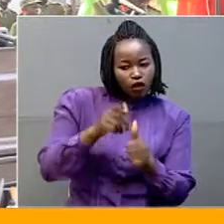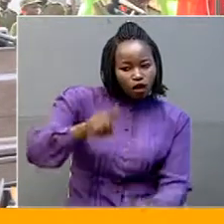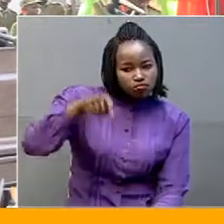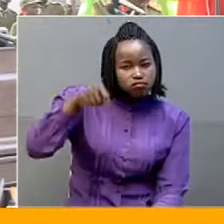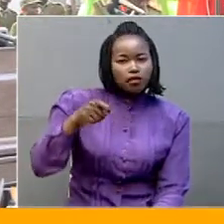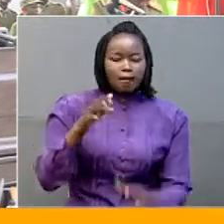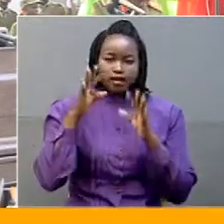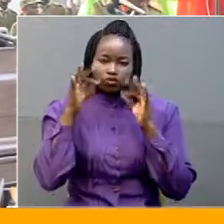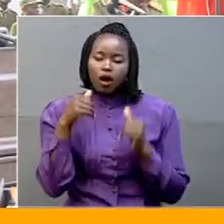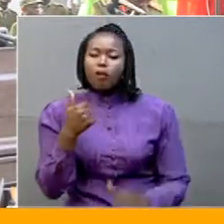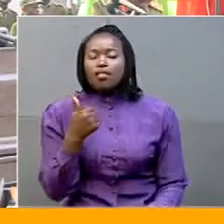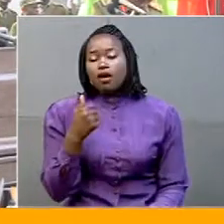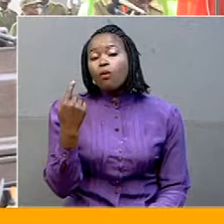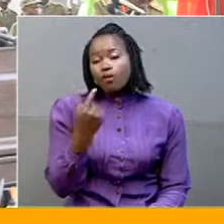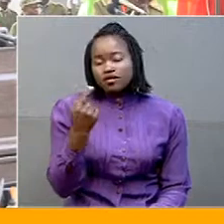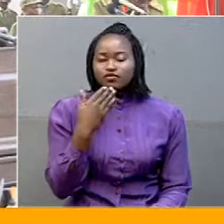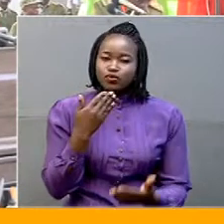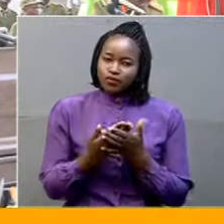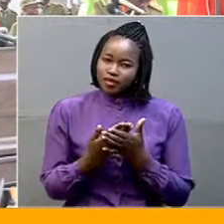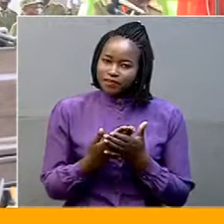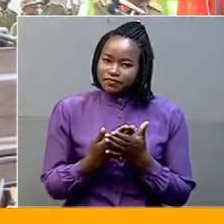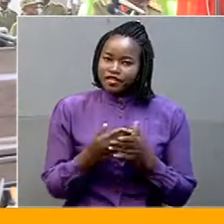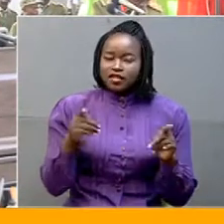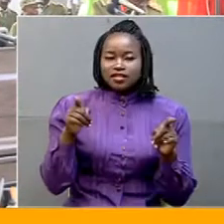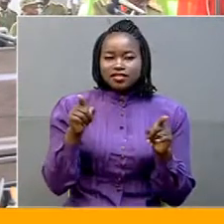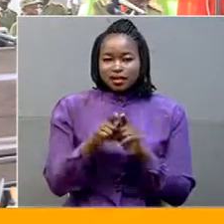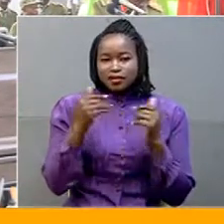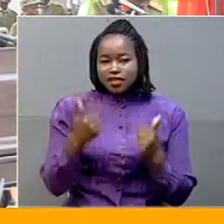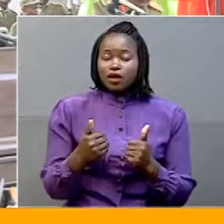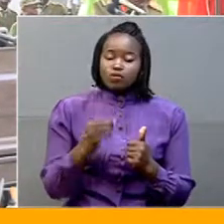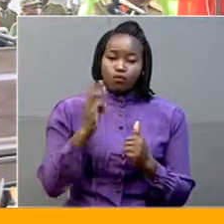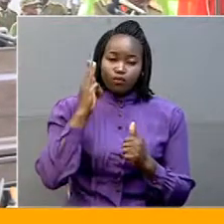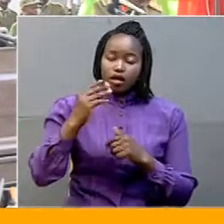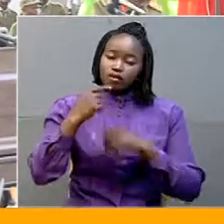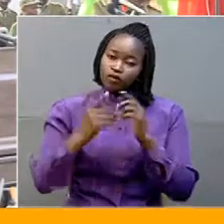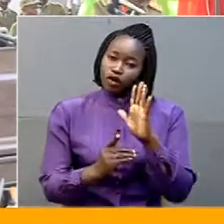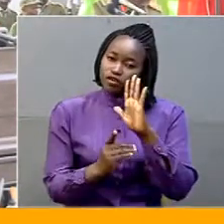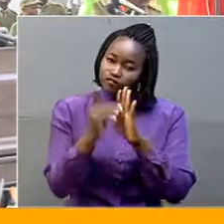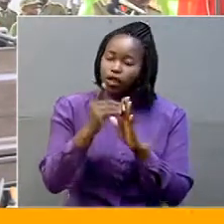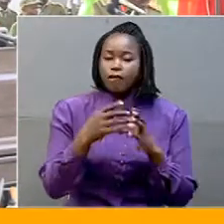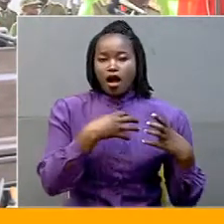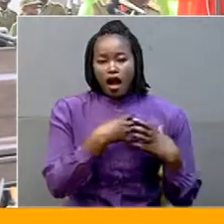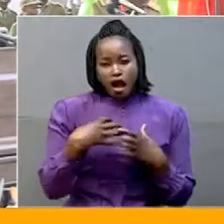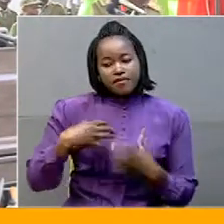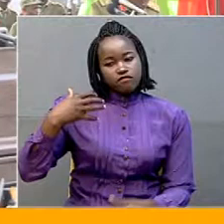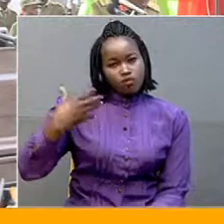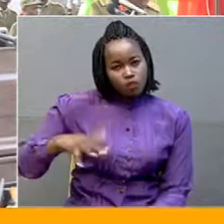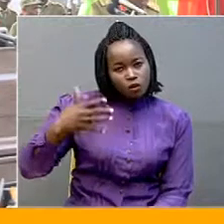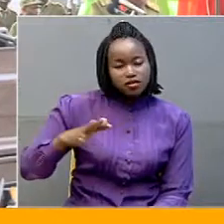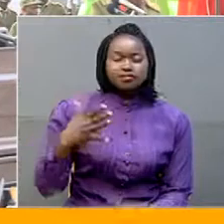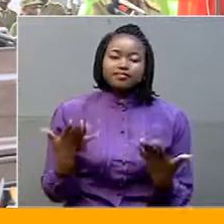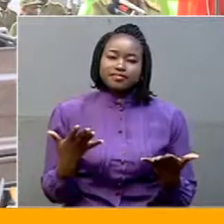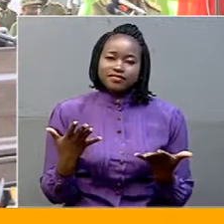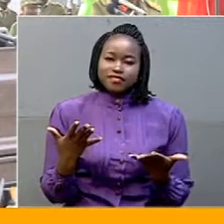consolidate the development of the marine force, the way we have consolidated the